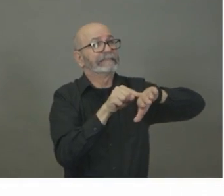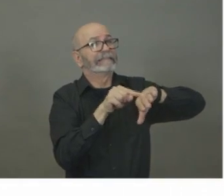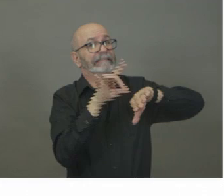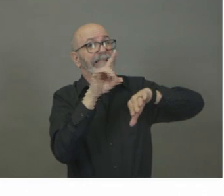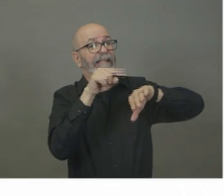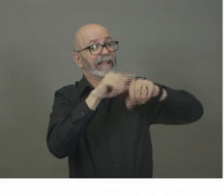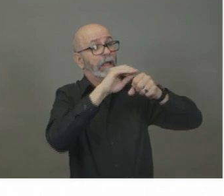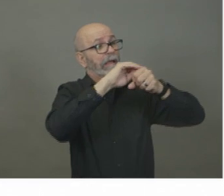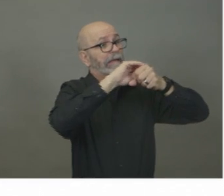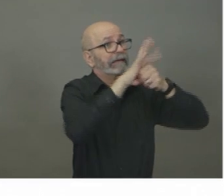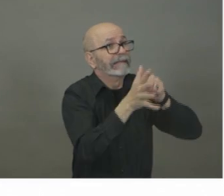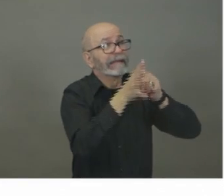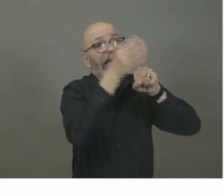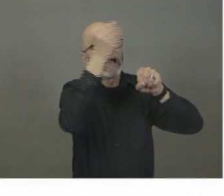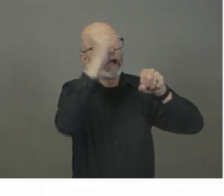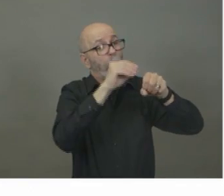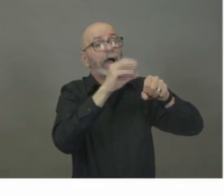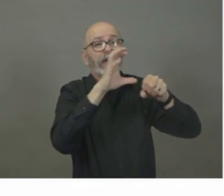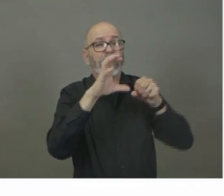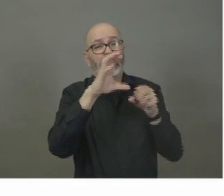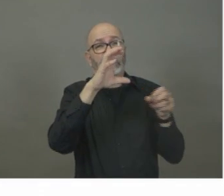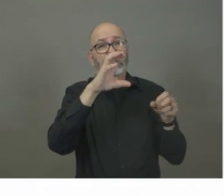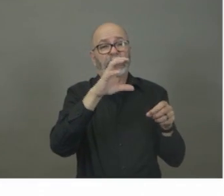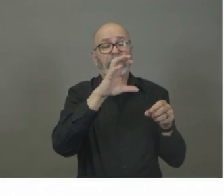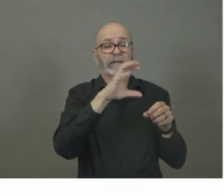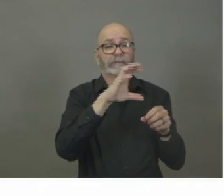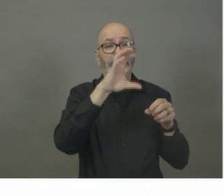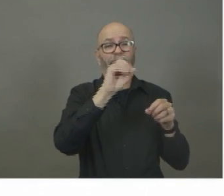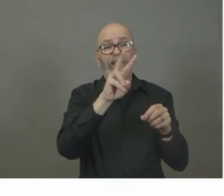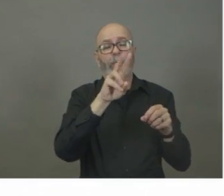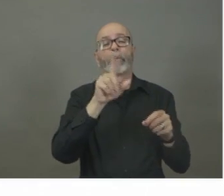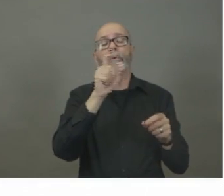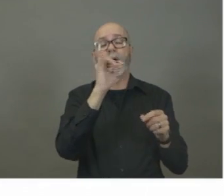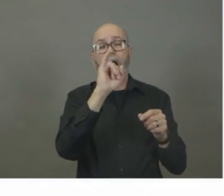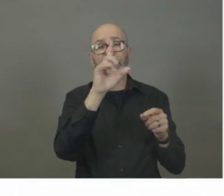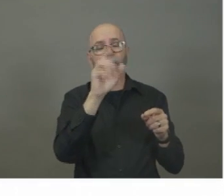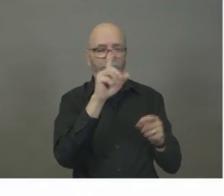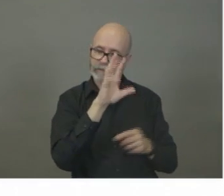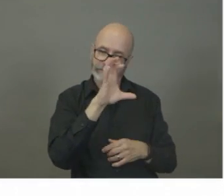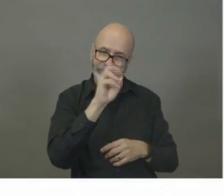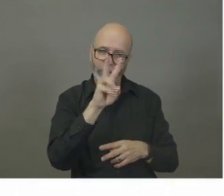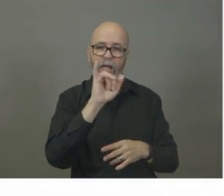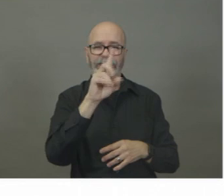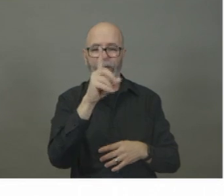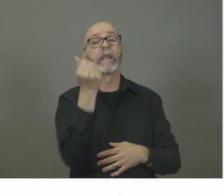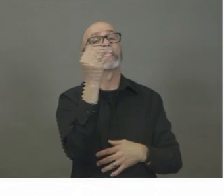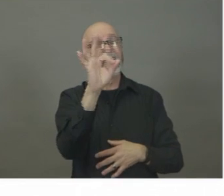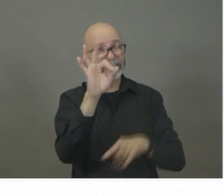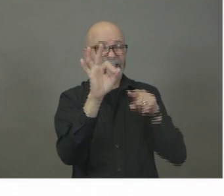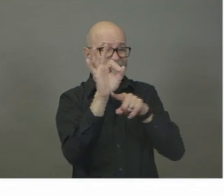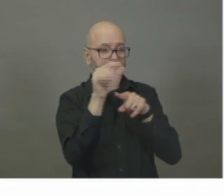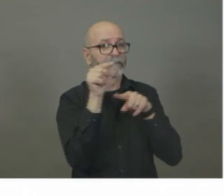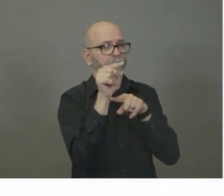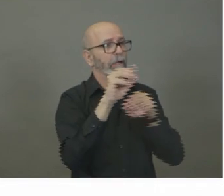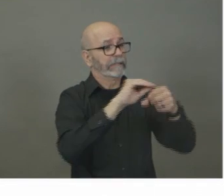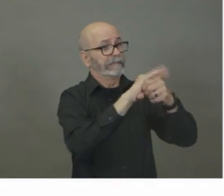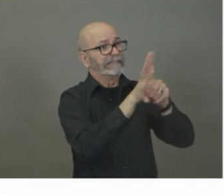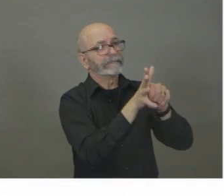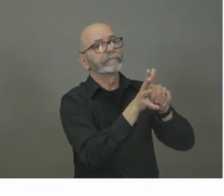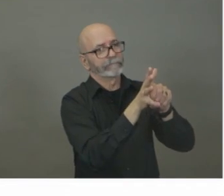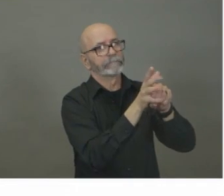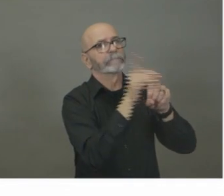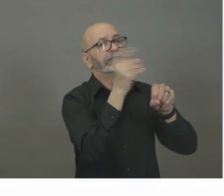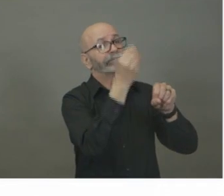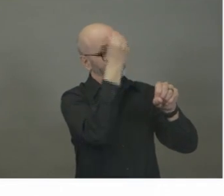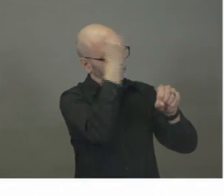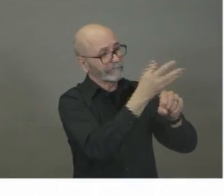or responding to the existing health needs of our citizens. But I'd also like to pick up